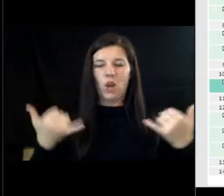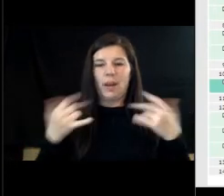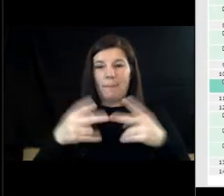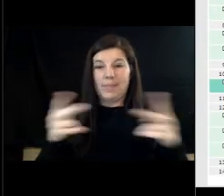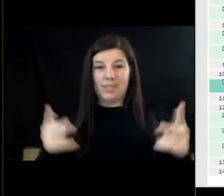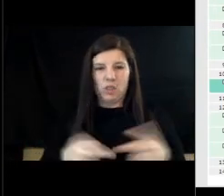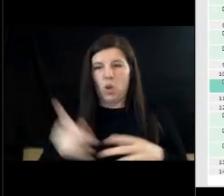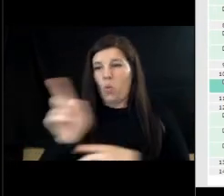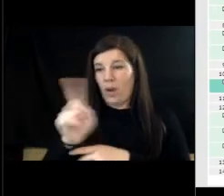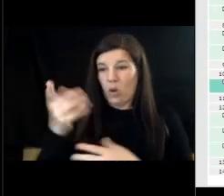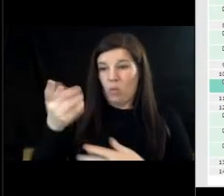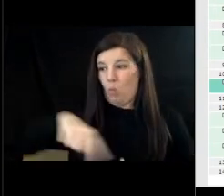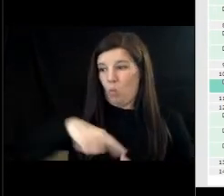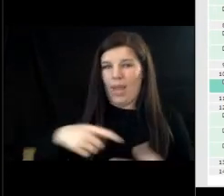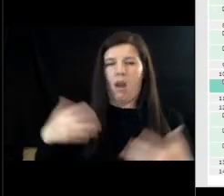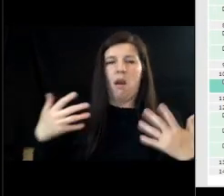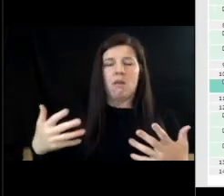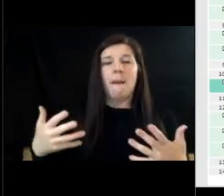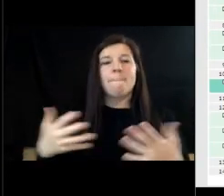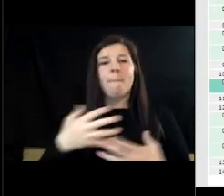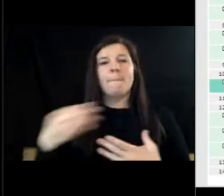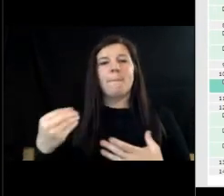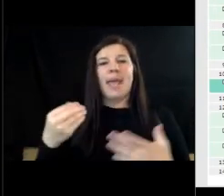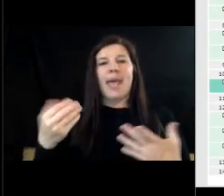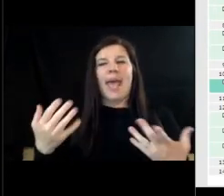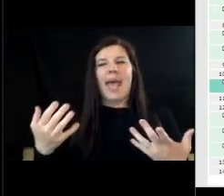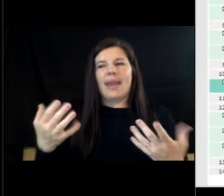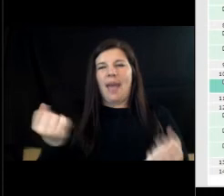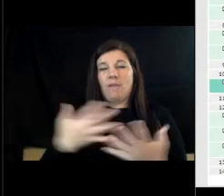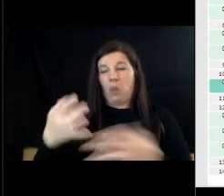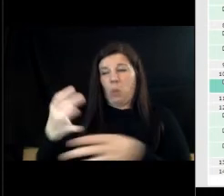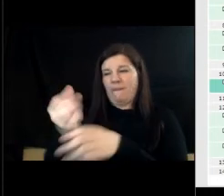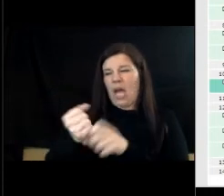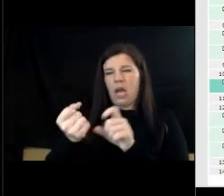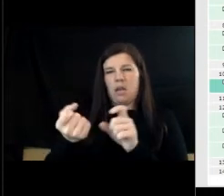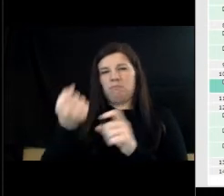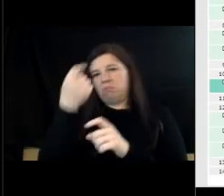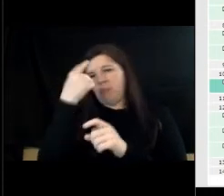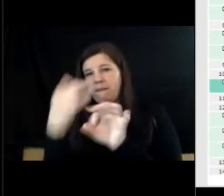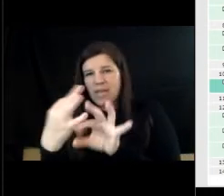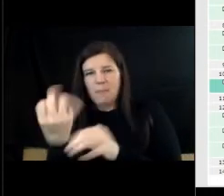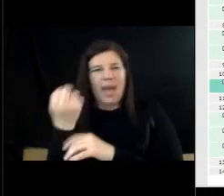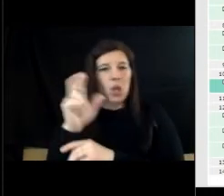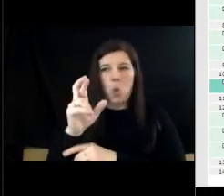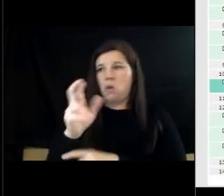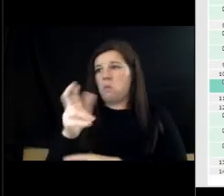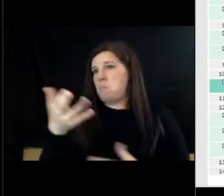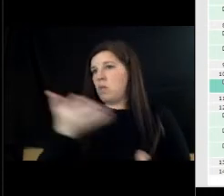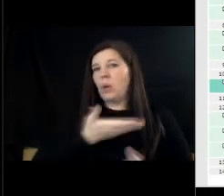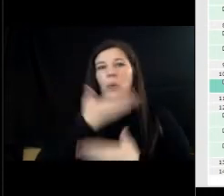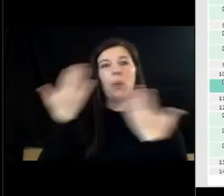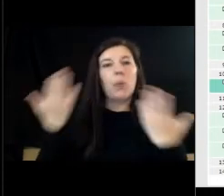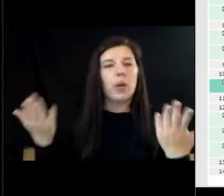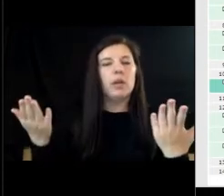where we are um and and what we've received in the feedback um or lack thereof so that we can um